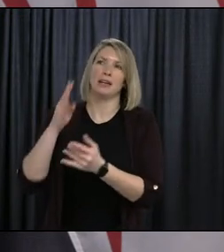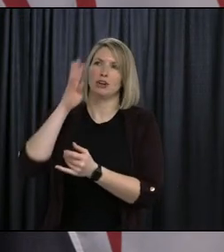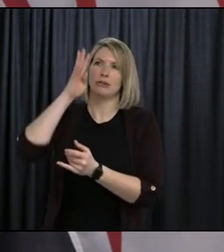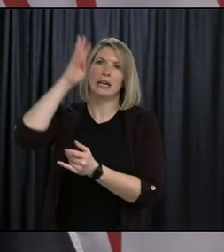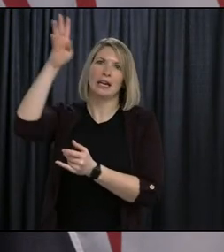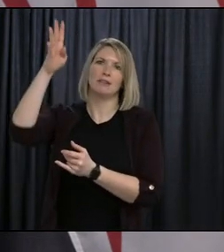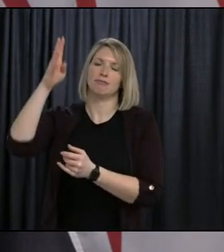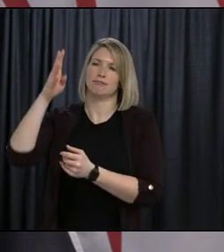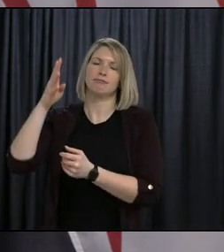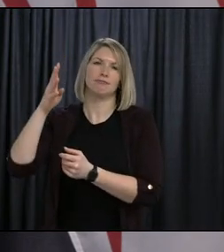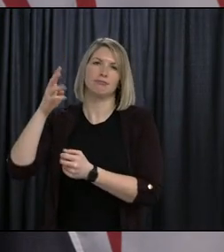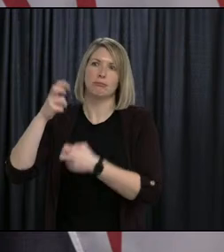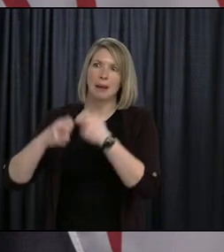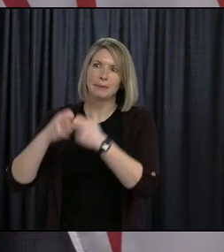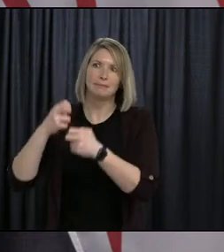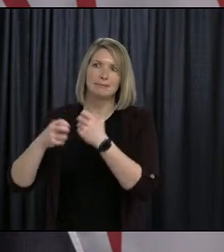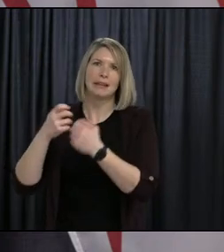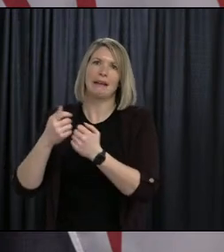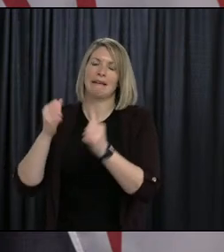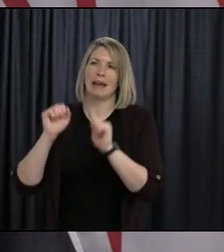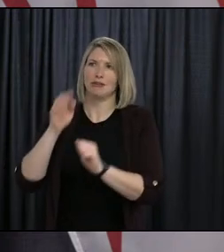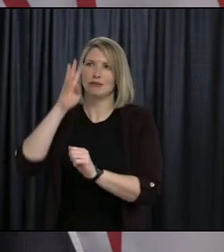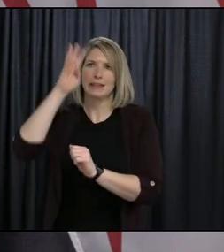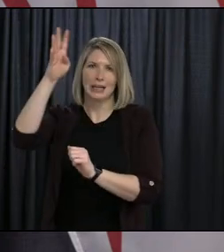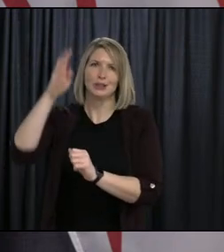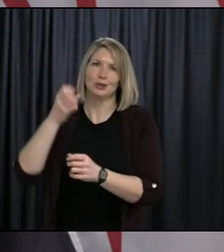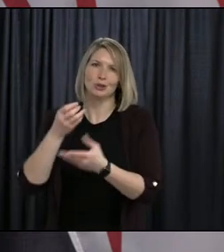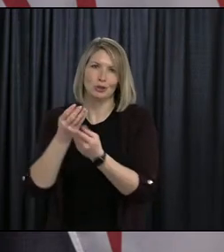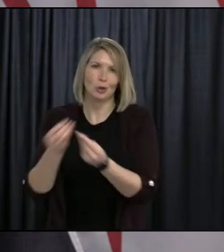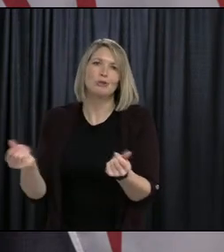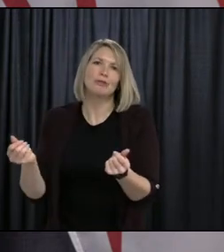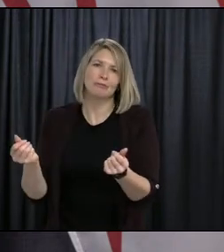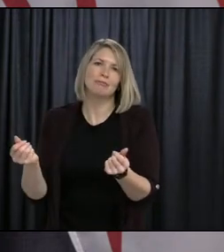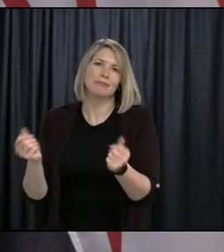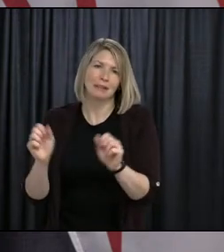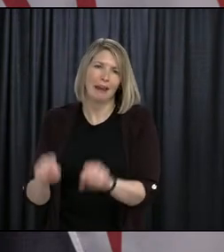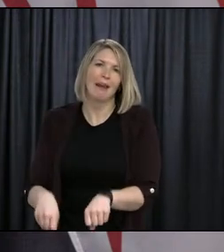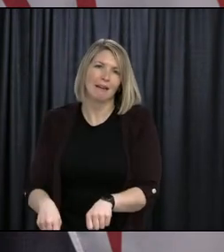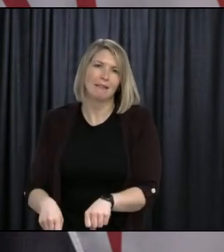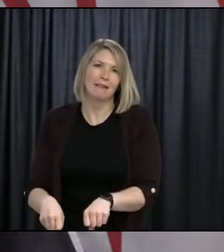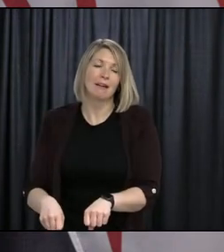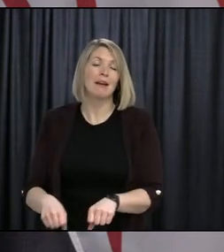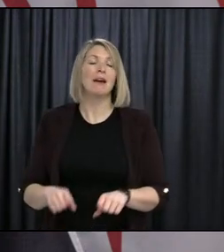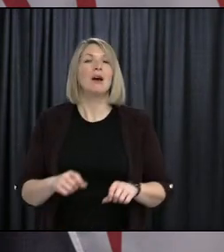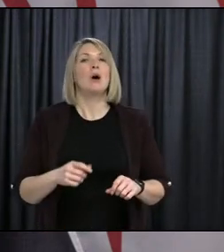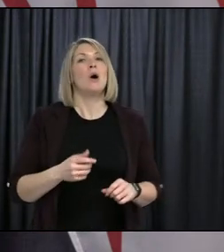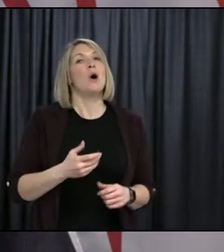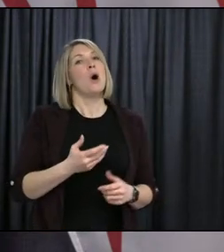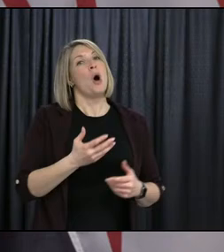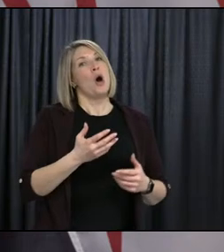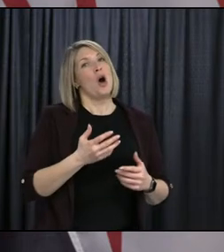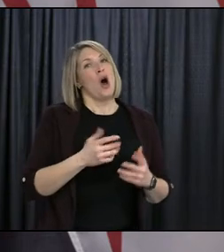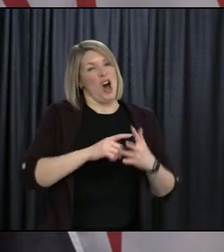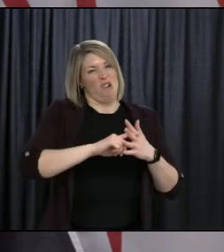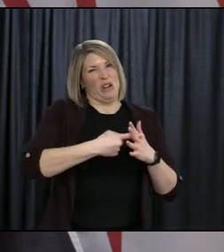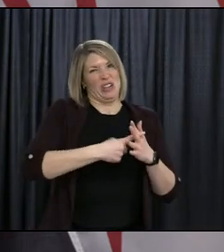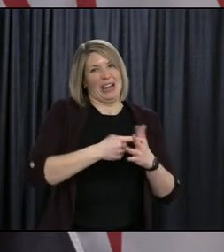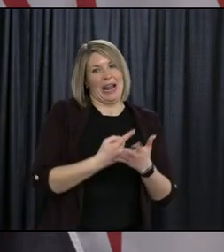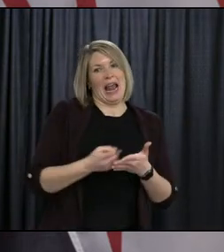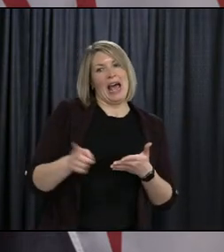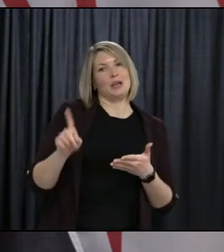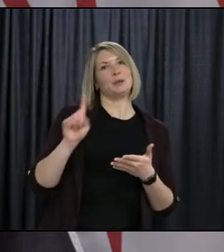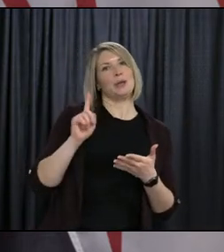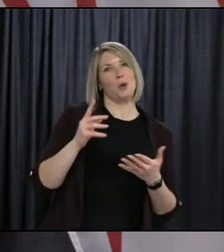what we're saying is to teachers, you know, we had hoped that everyone could come in and work from the classroom